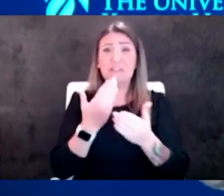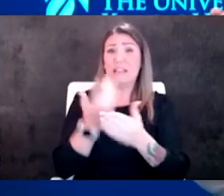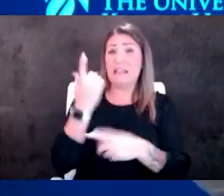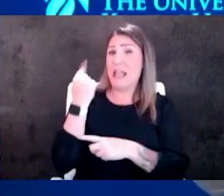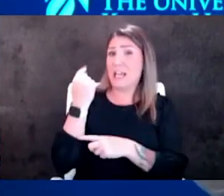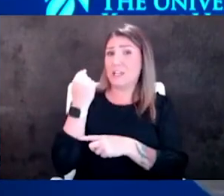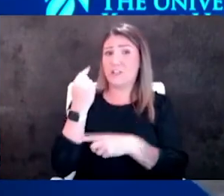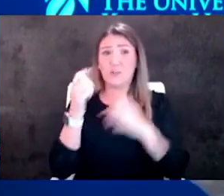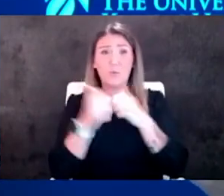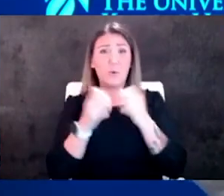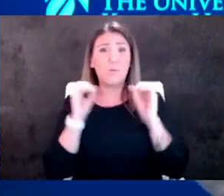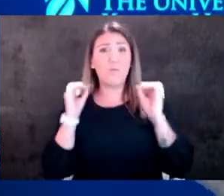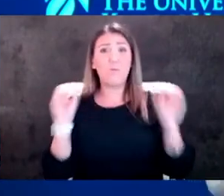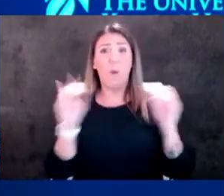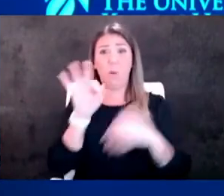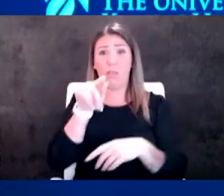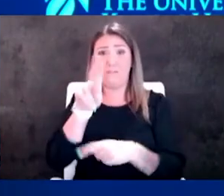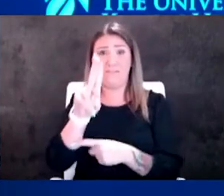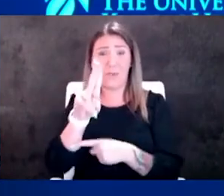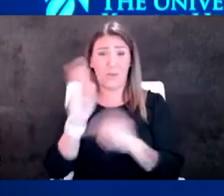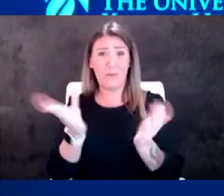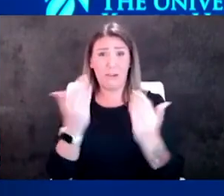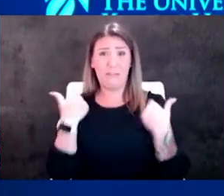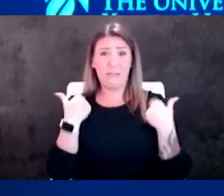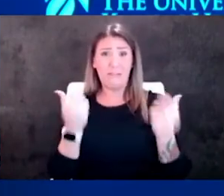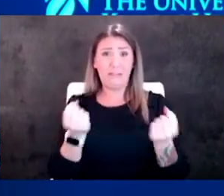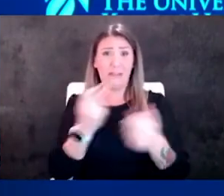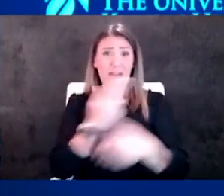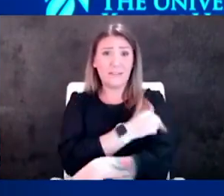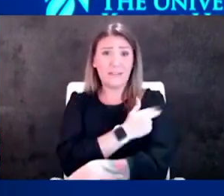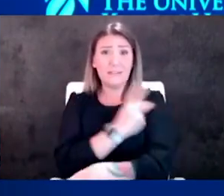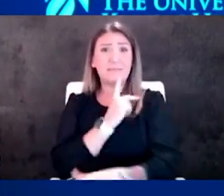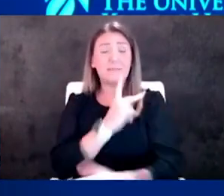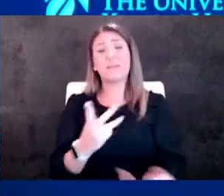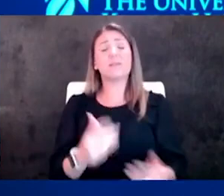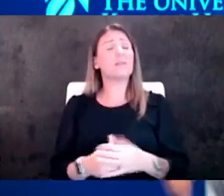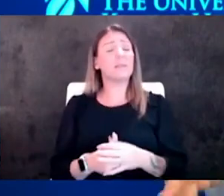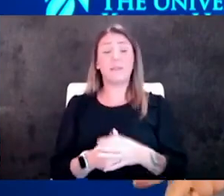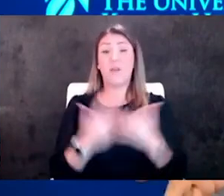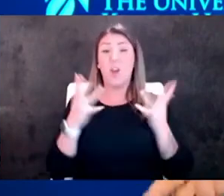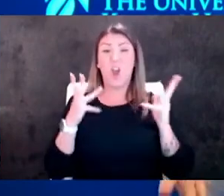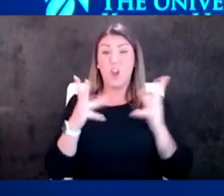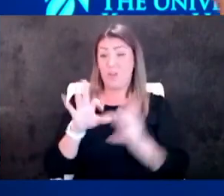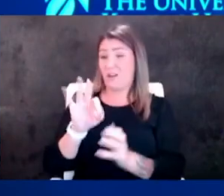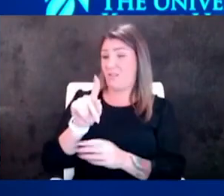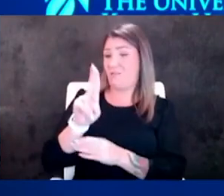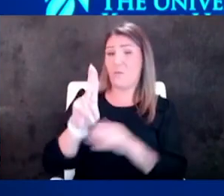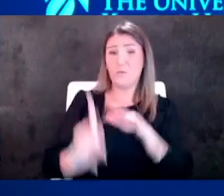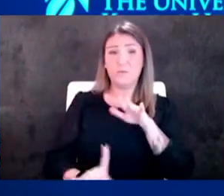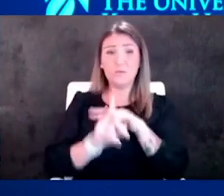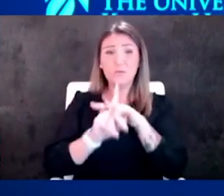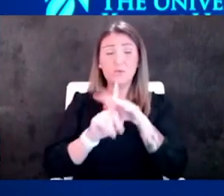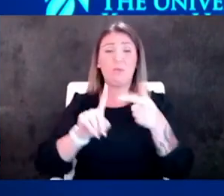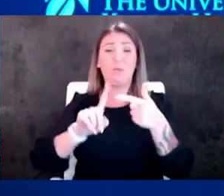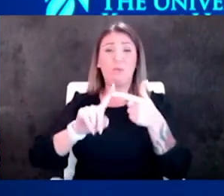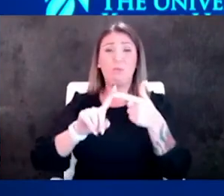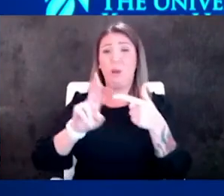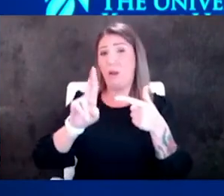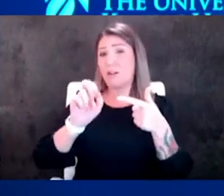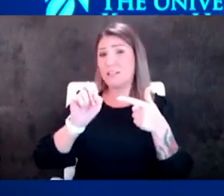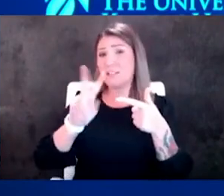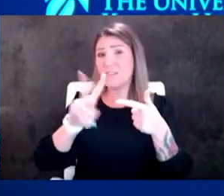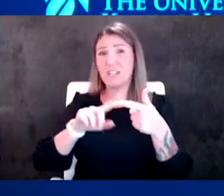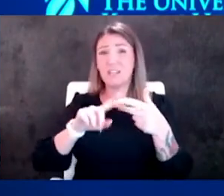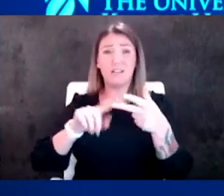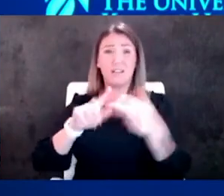no influenza in our hospital we've already got influenza so that's coming rsv is here it this is going to be